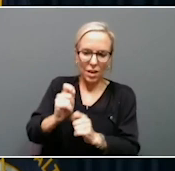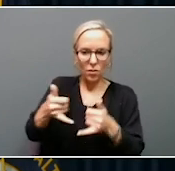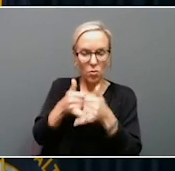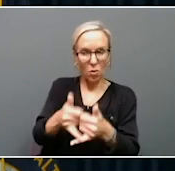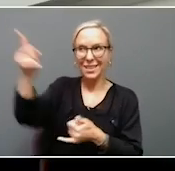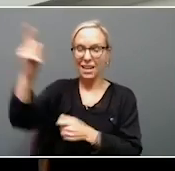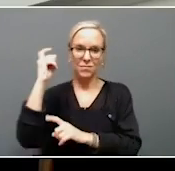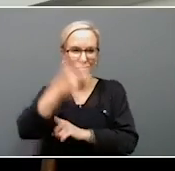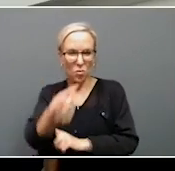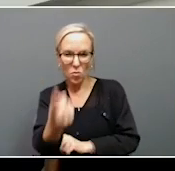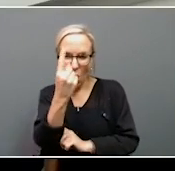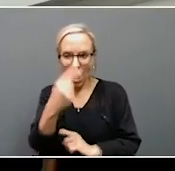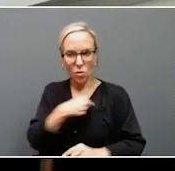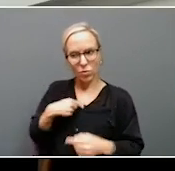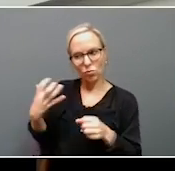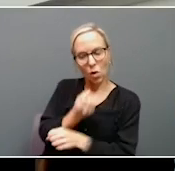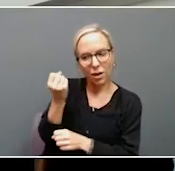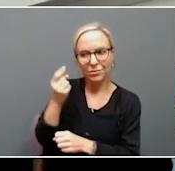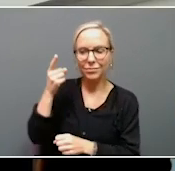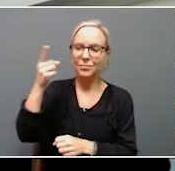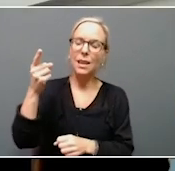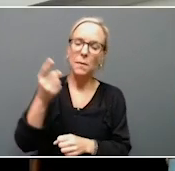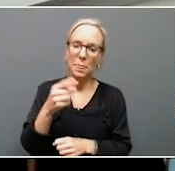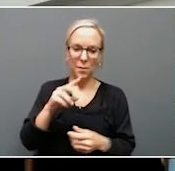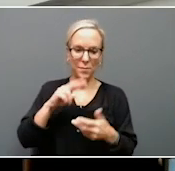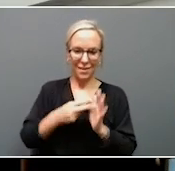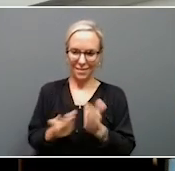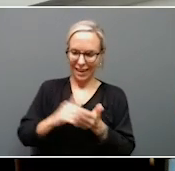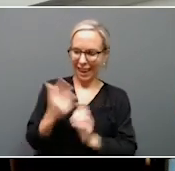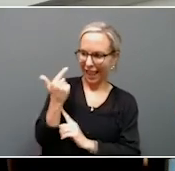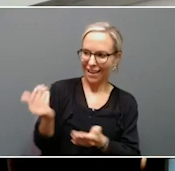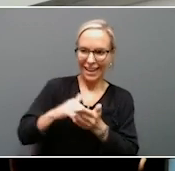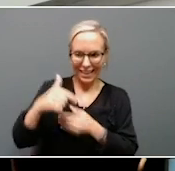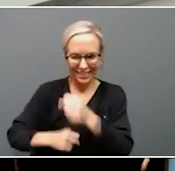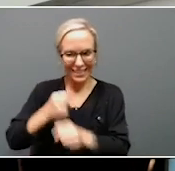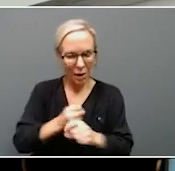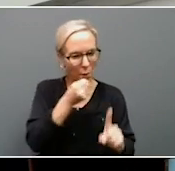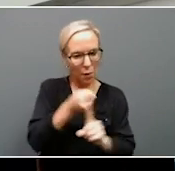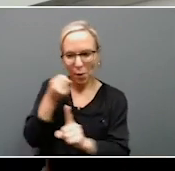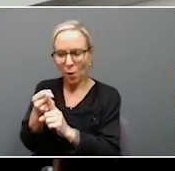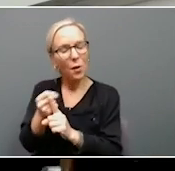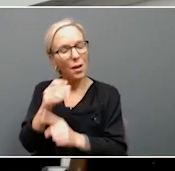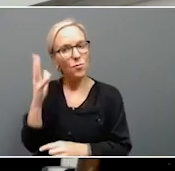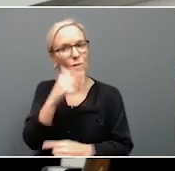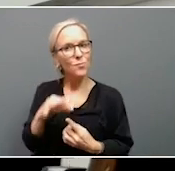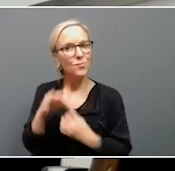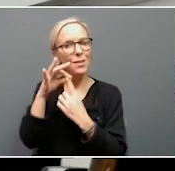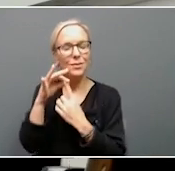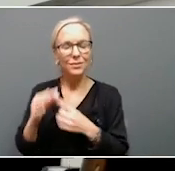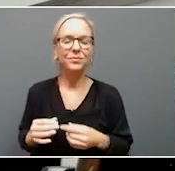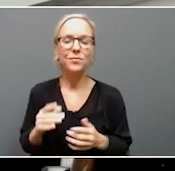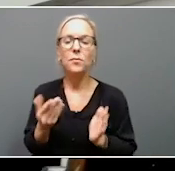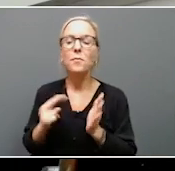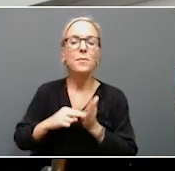Winning it back-to-back, a state with just 4.4 million people for this category, is pretty special. And once again, shows we are